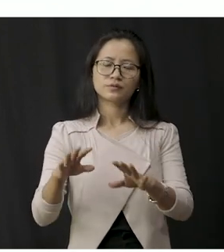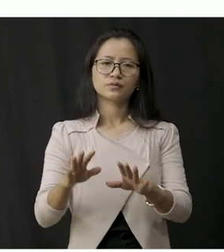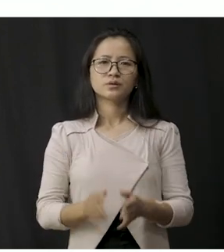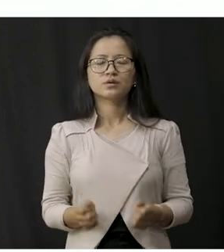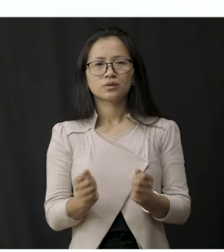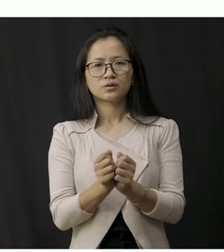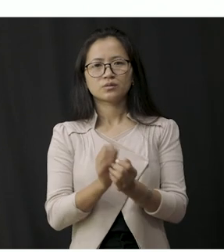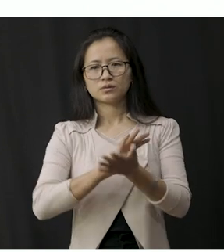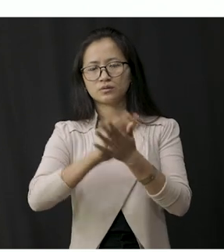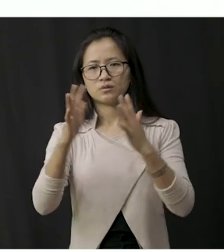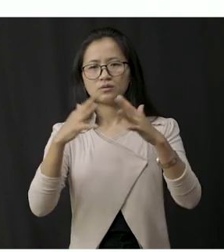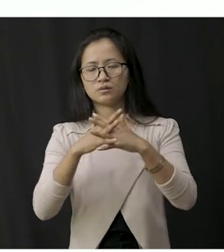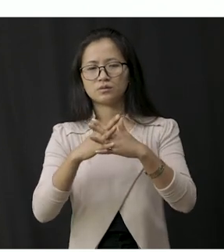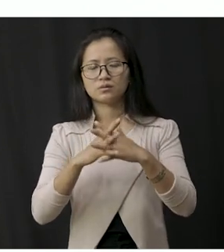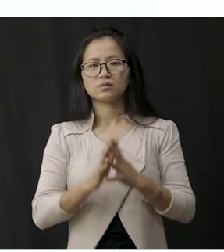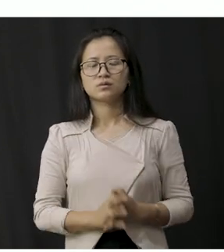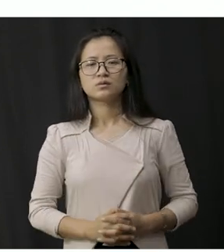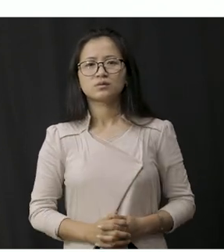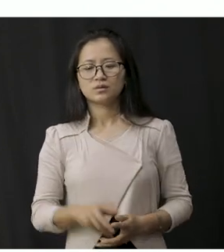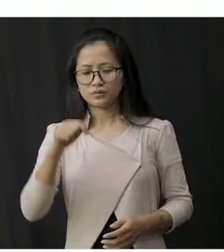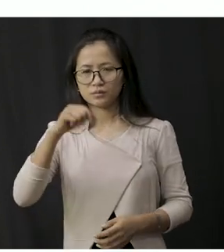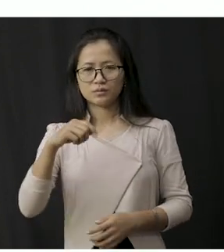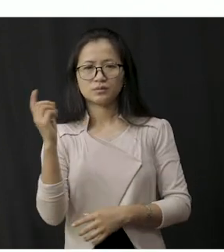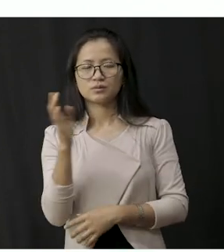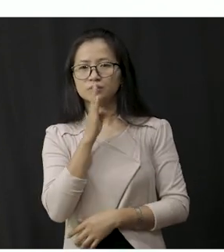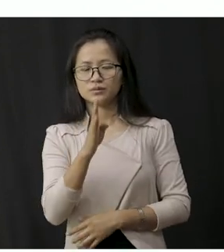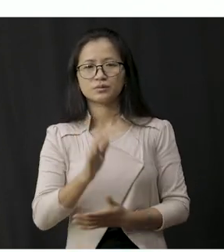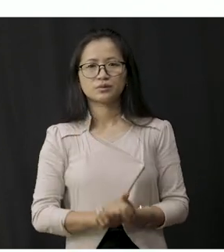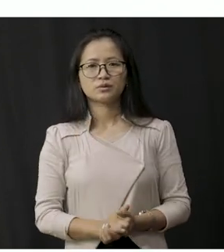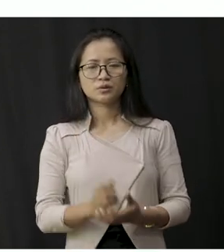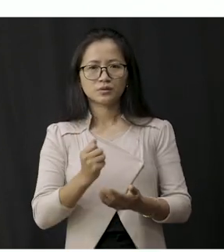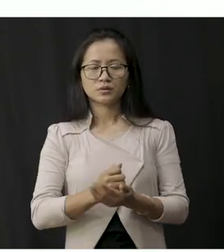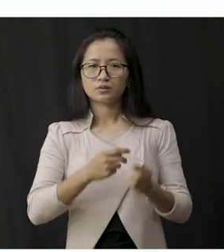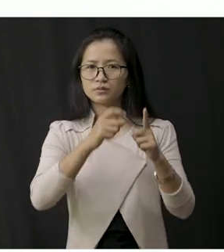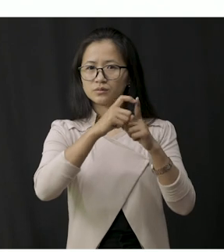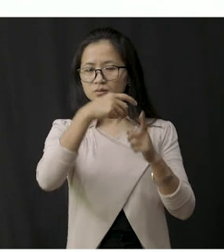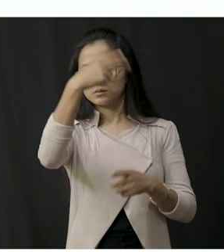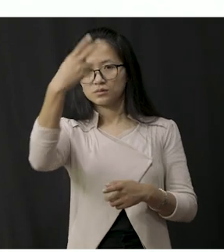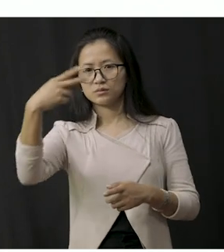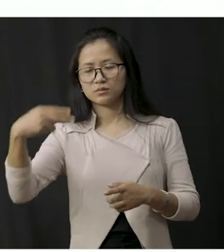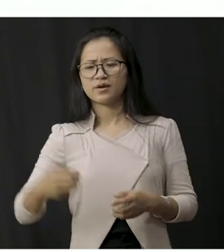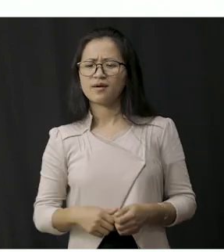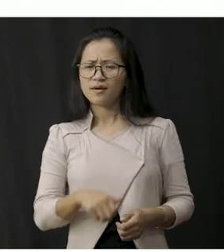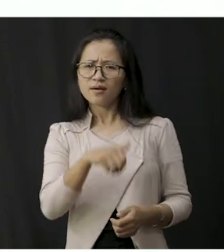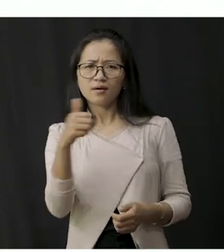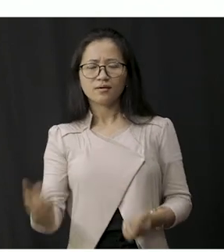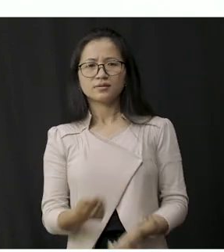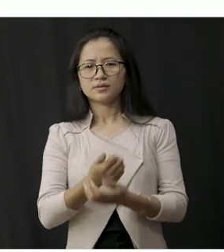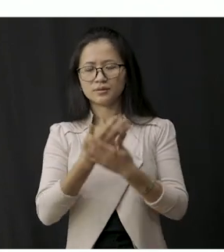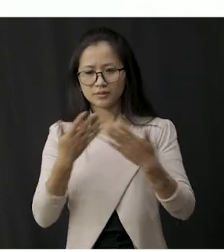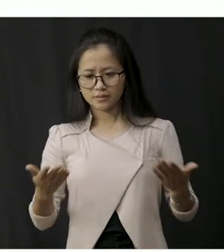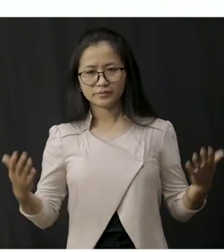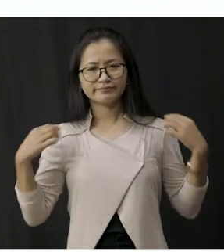with a homework so the homework for today would be you can draw any dress or any